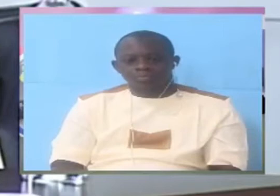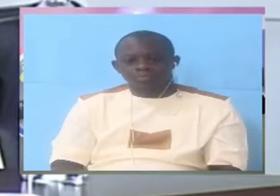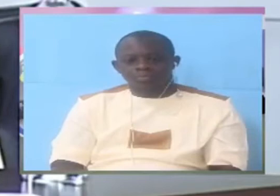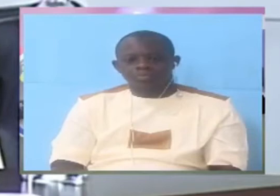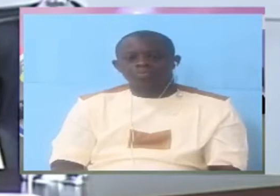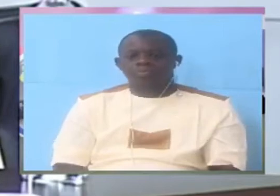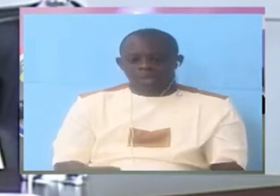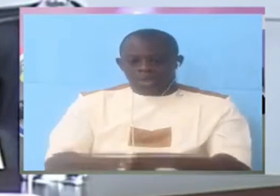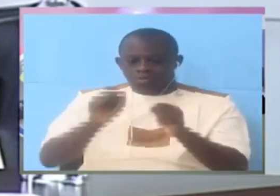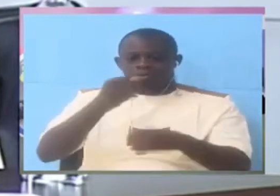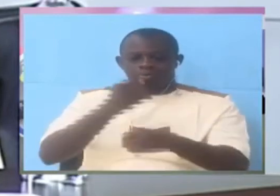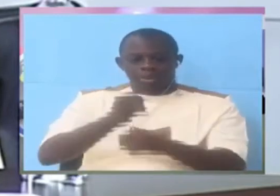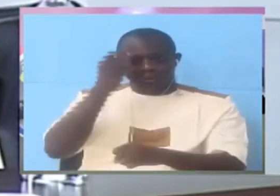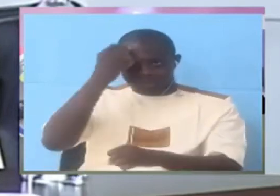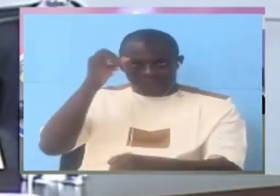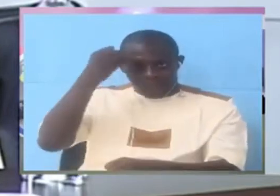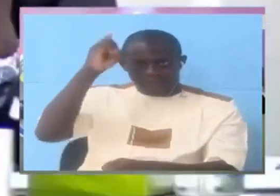Guess who they work with.